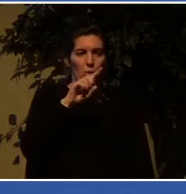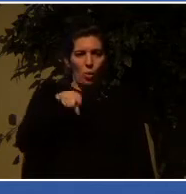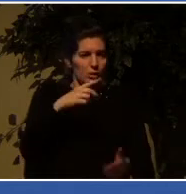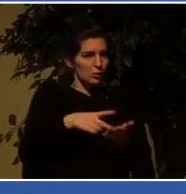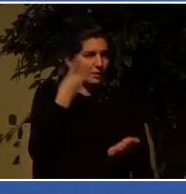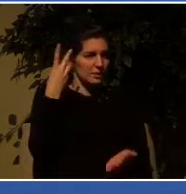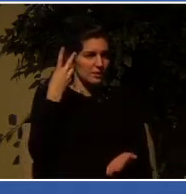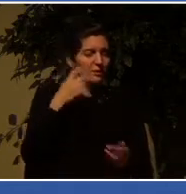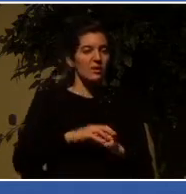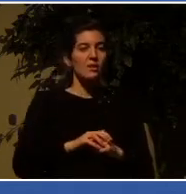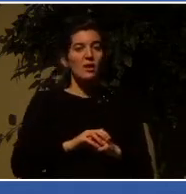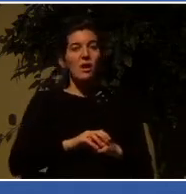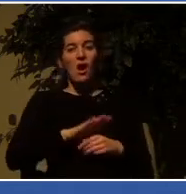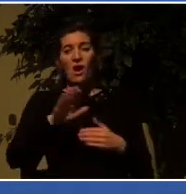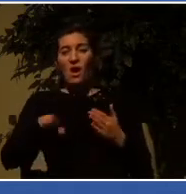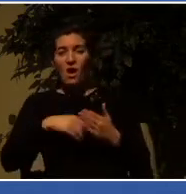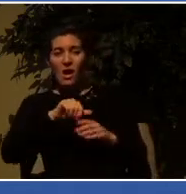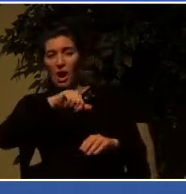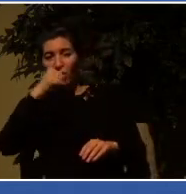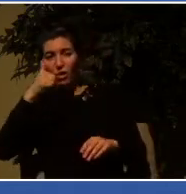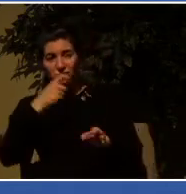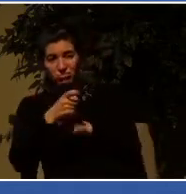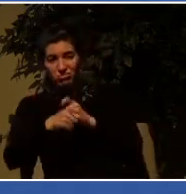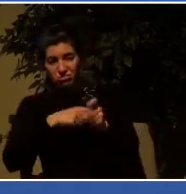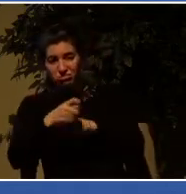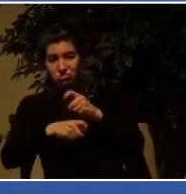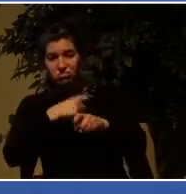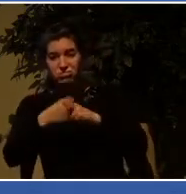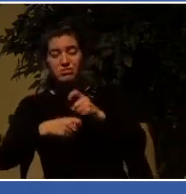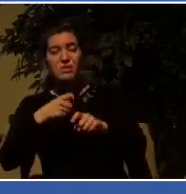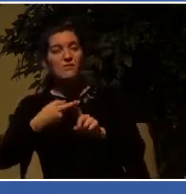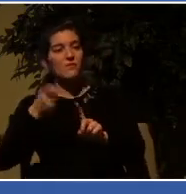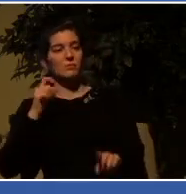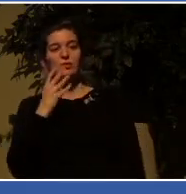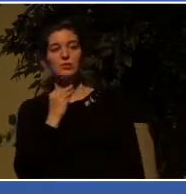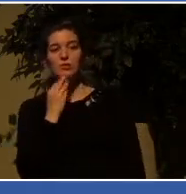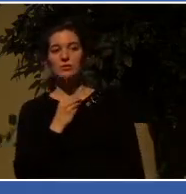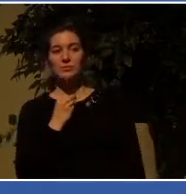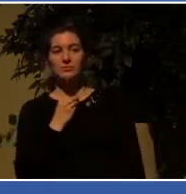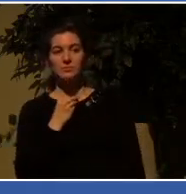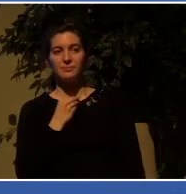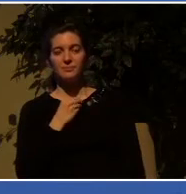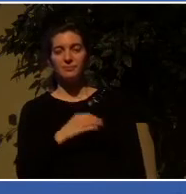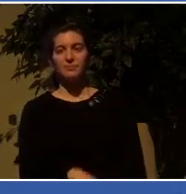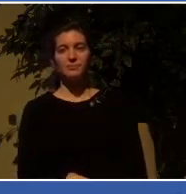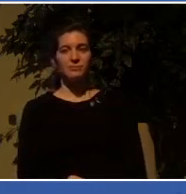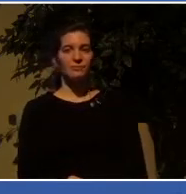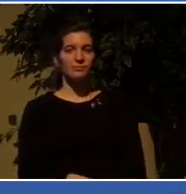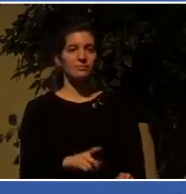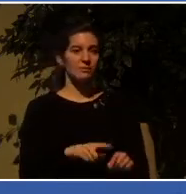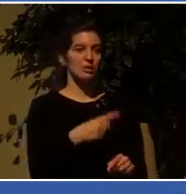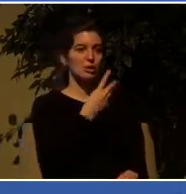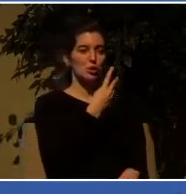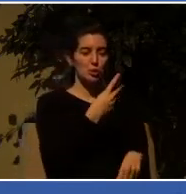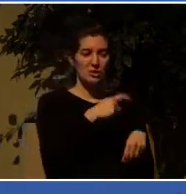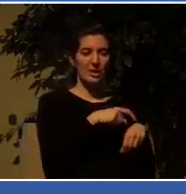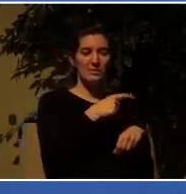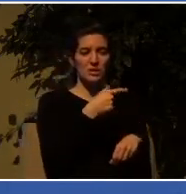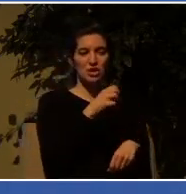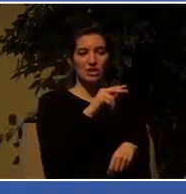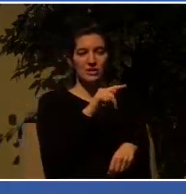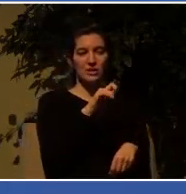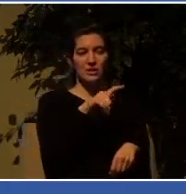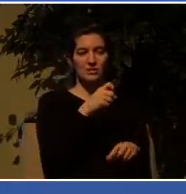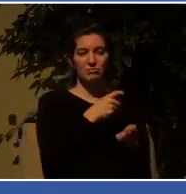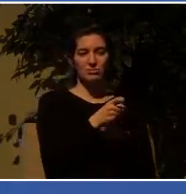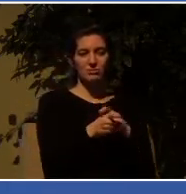Every other place, the instigators are the Jews. But two places, it is instigated by the Gentiles,